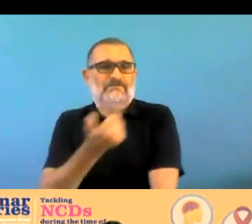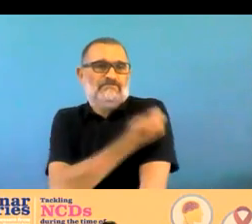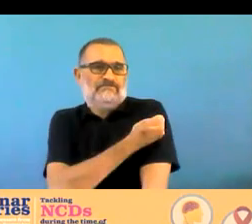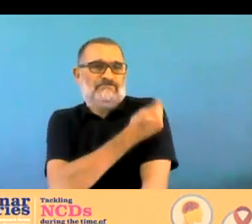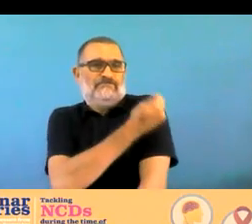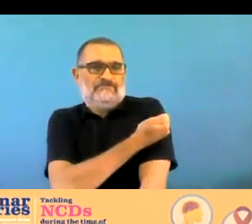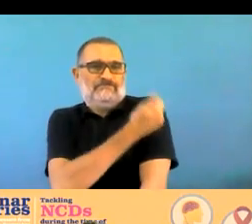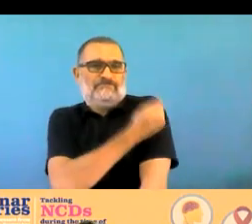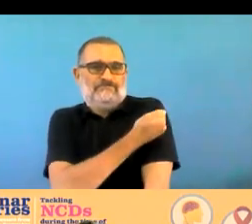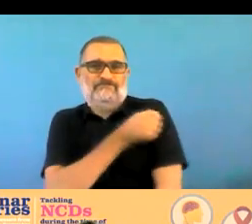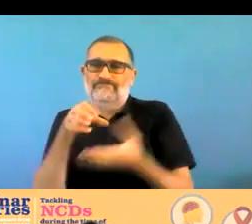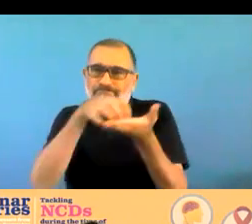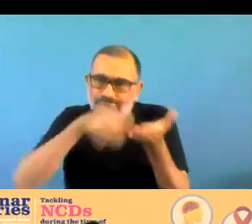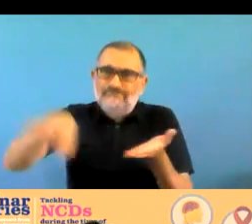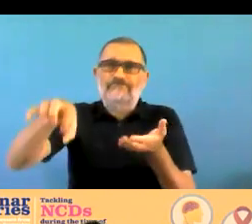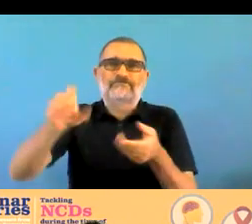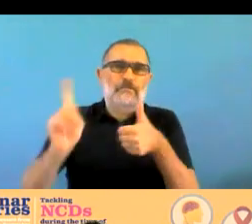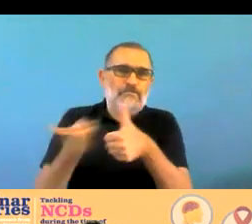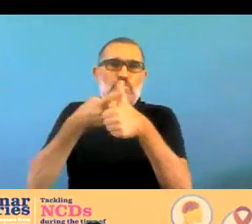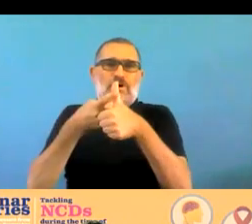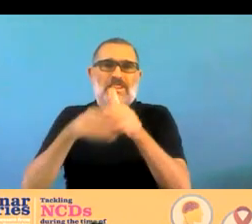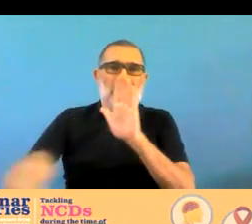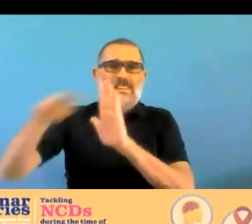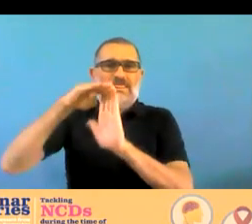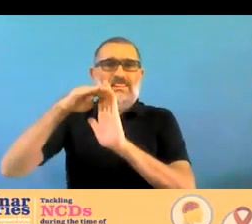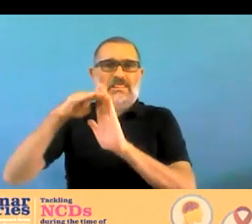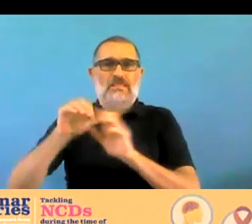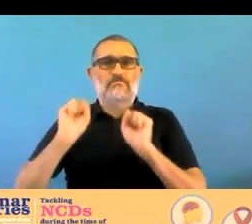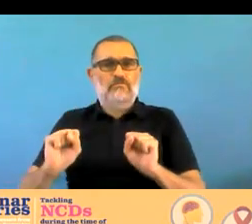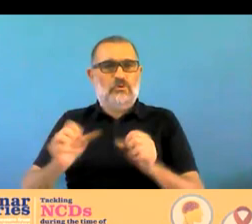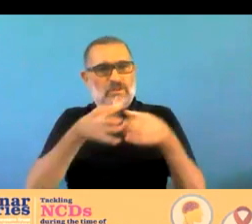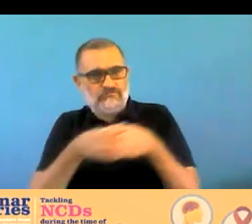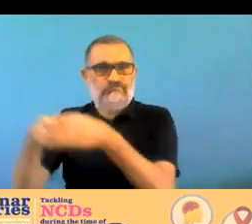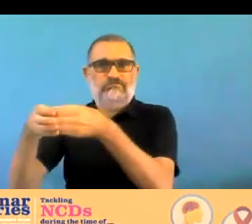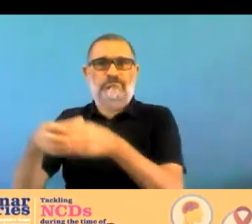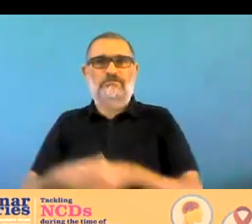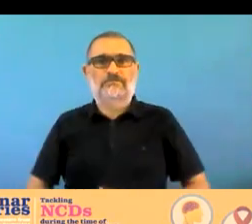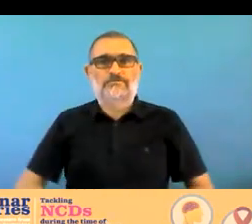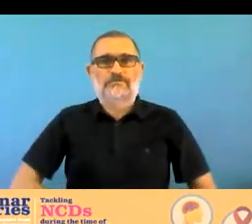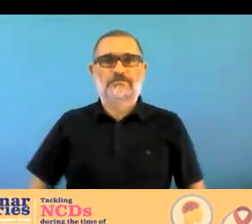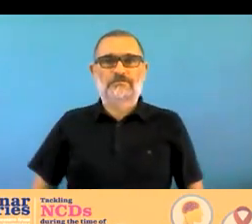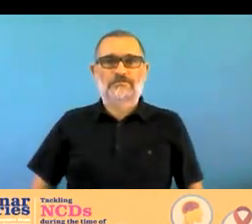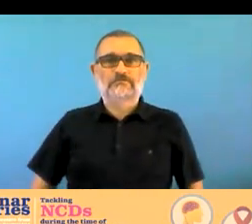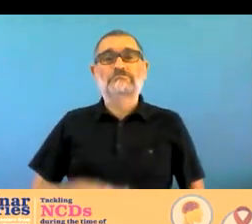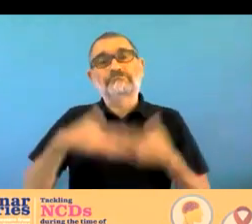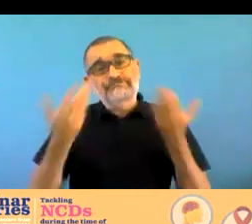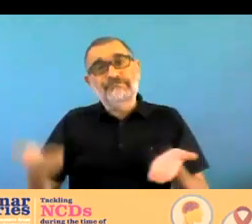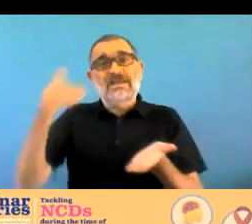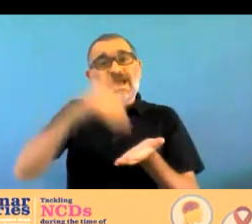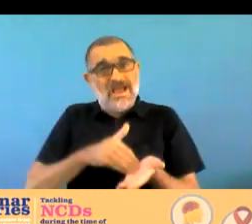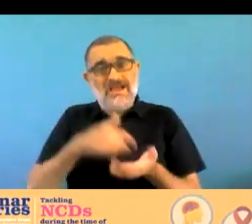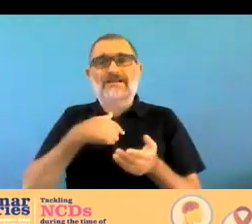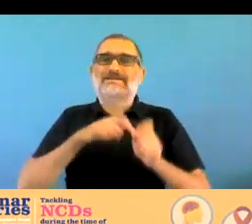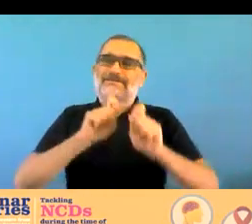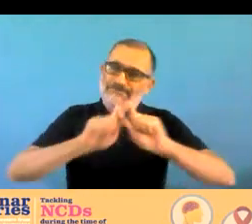so again we have examples of long-term coven infection mental neurological manifestations such as fatigue and depression so forth now